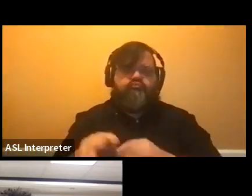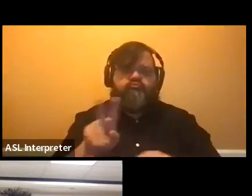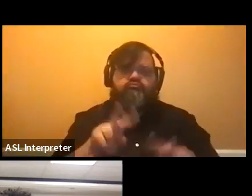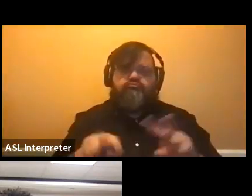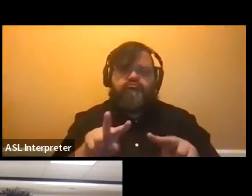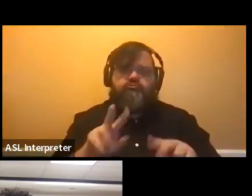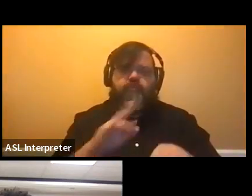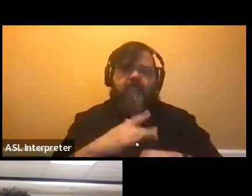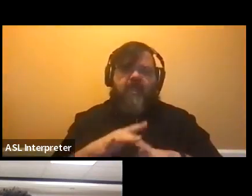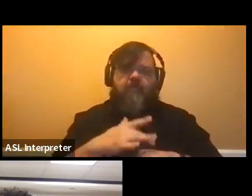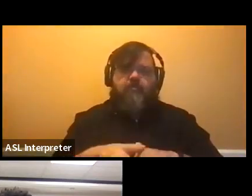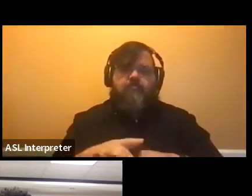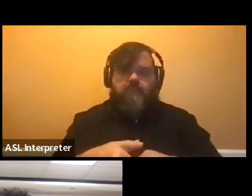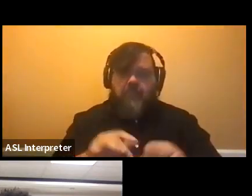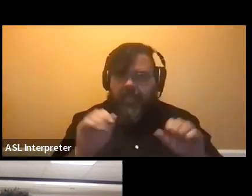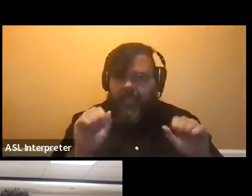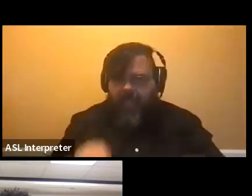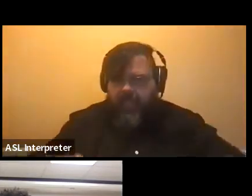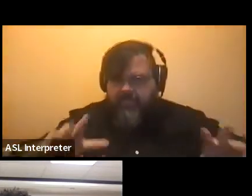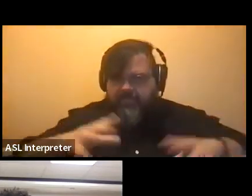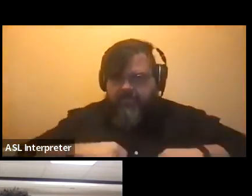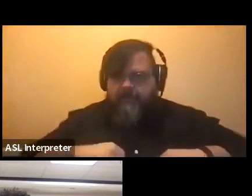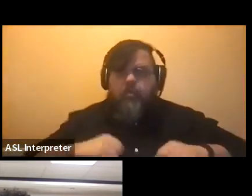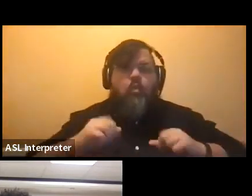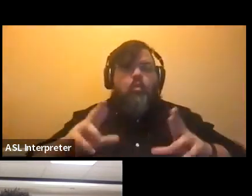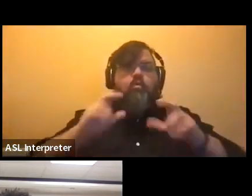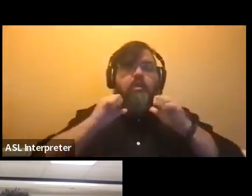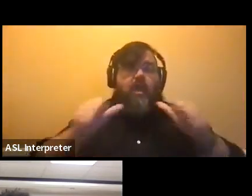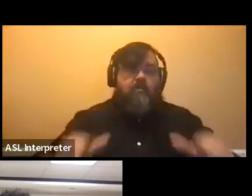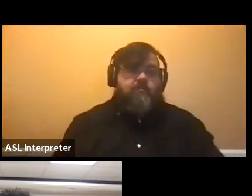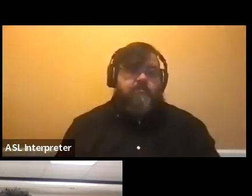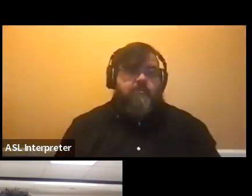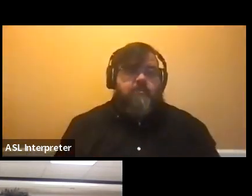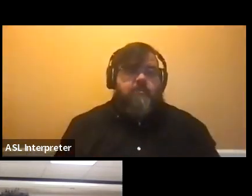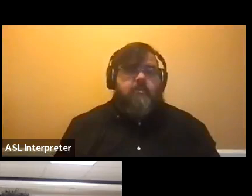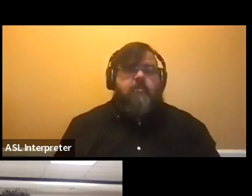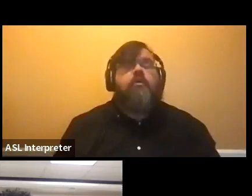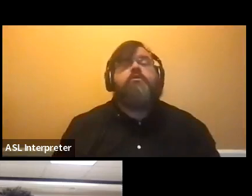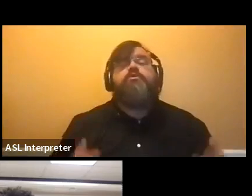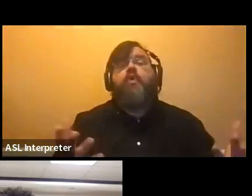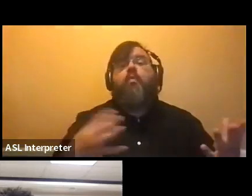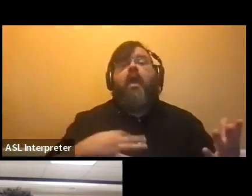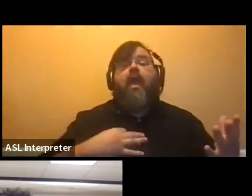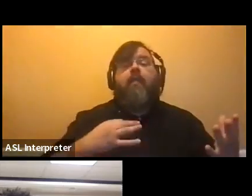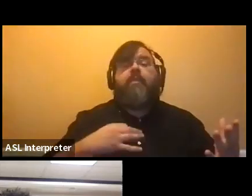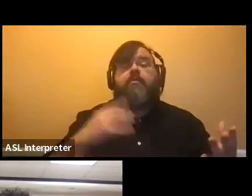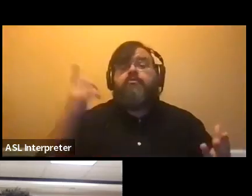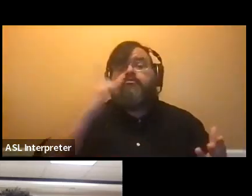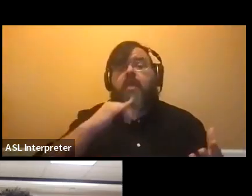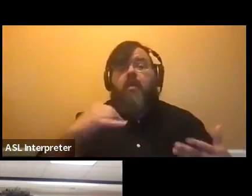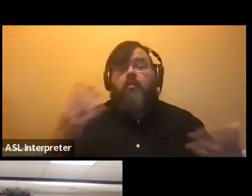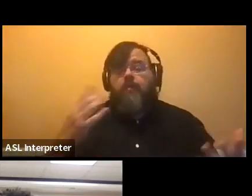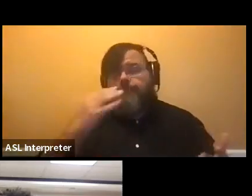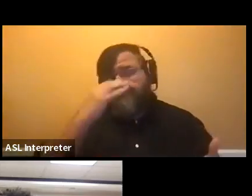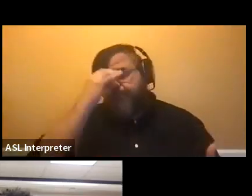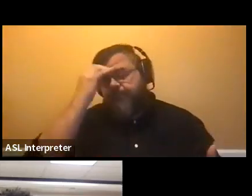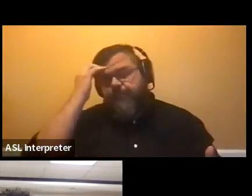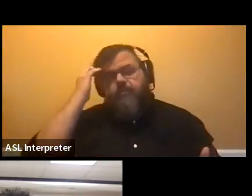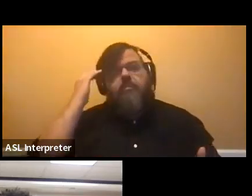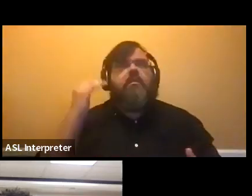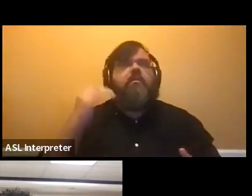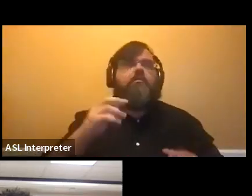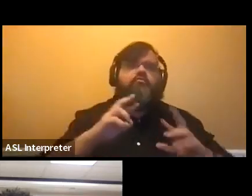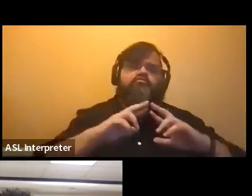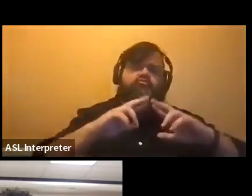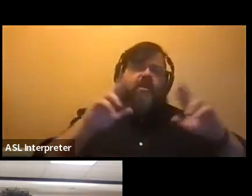will, uh, submit a resume. So we'll be looking at, um, your leadership, your community